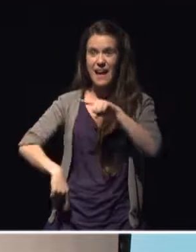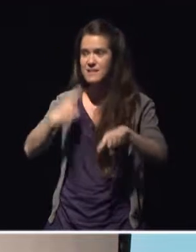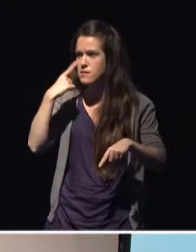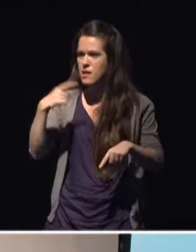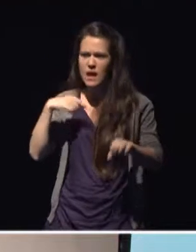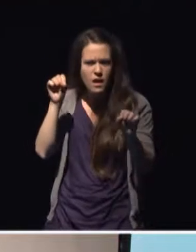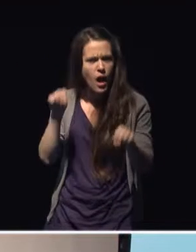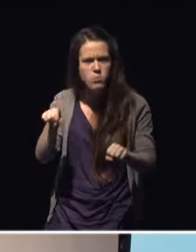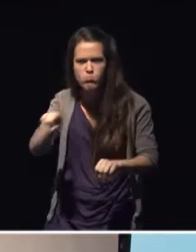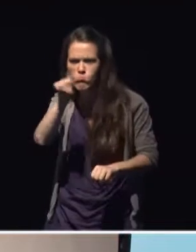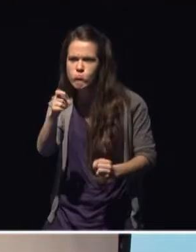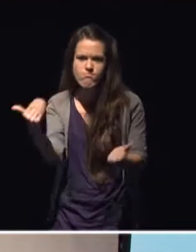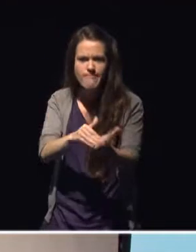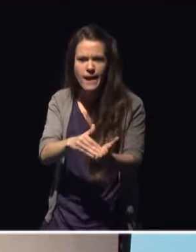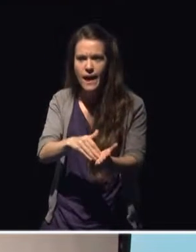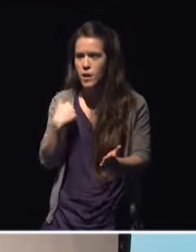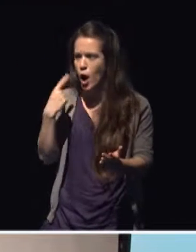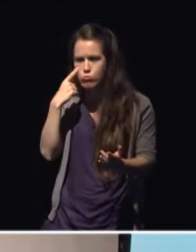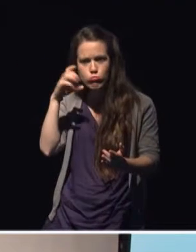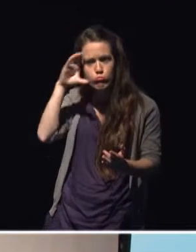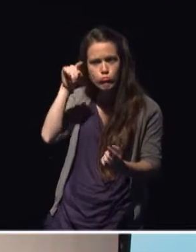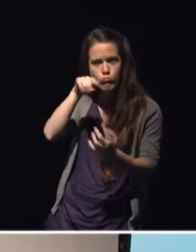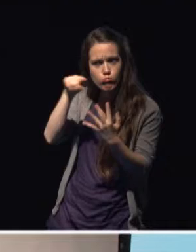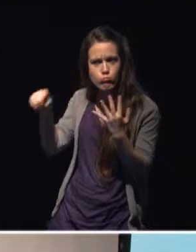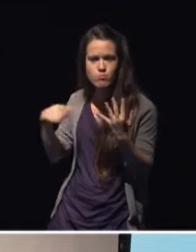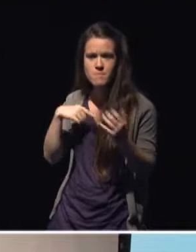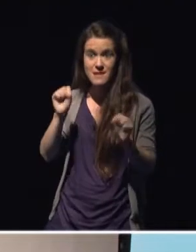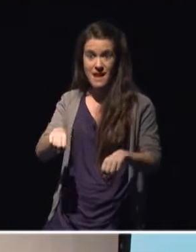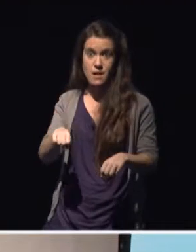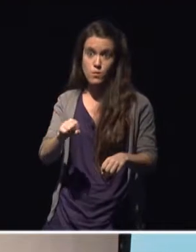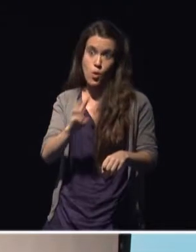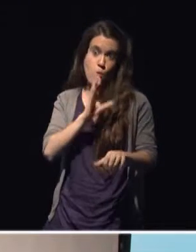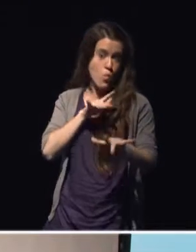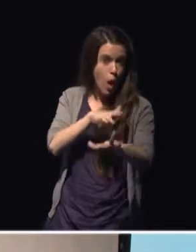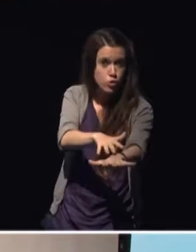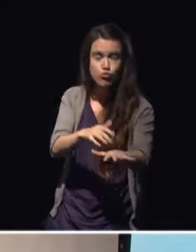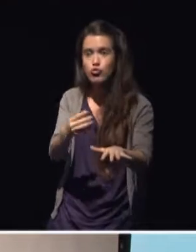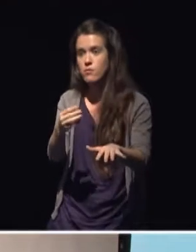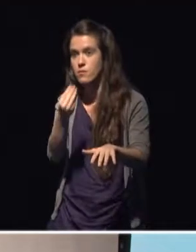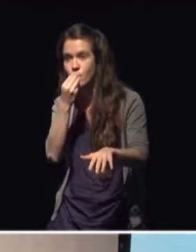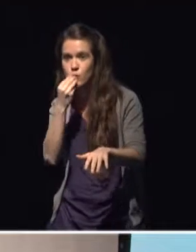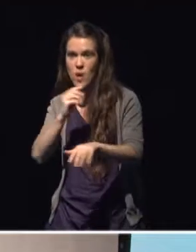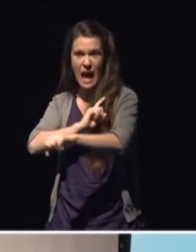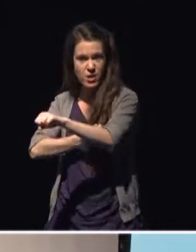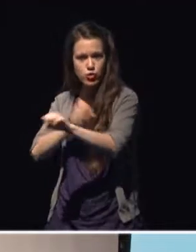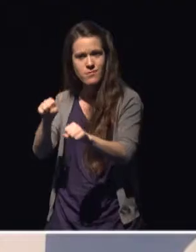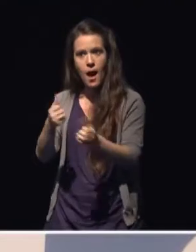the SDGs from all what you had can the water energy food Nexus help us deliver the SDGs